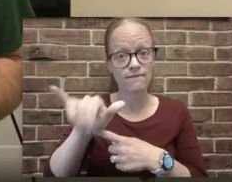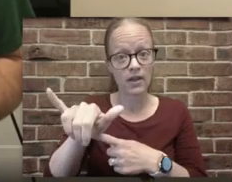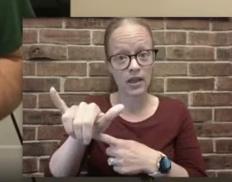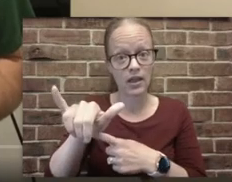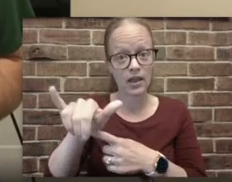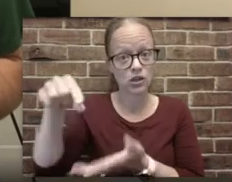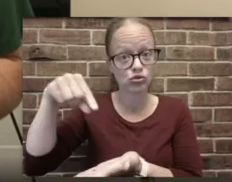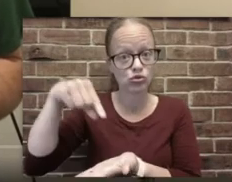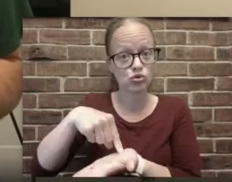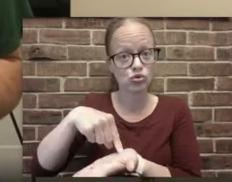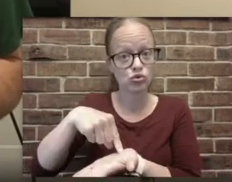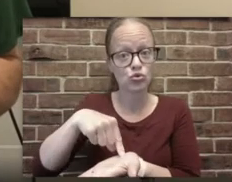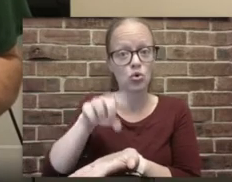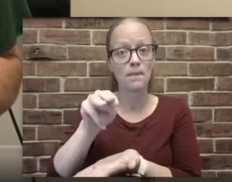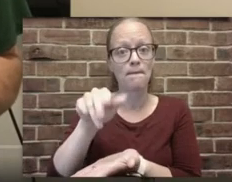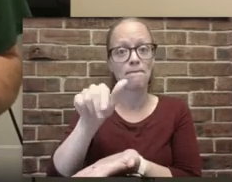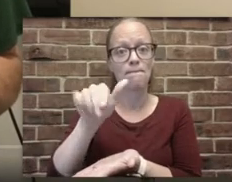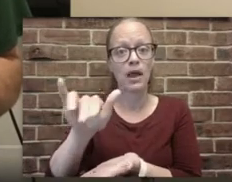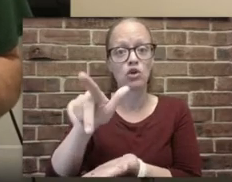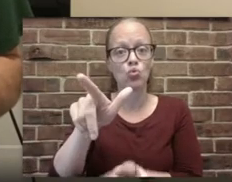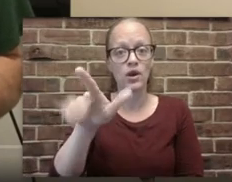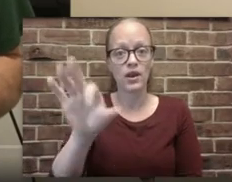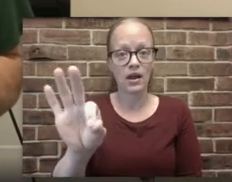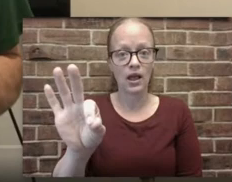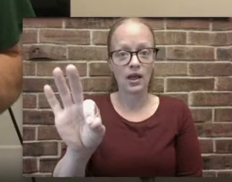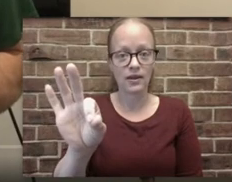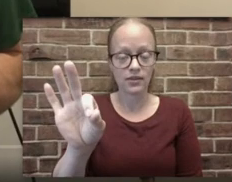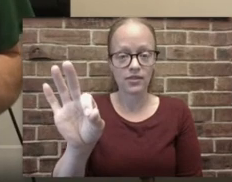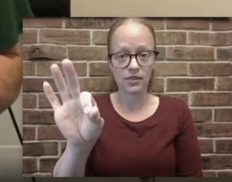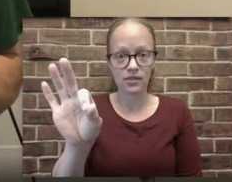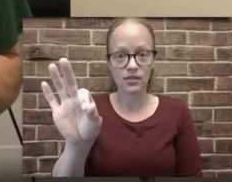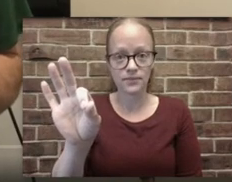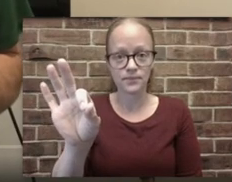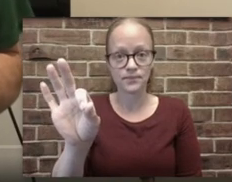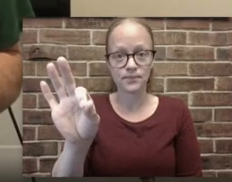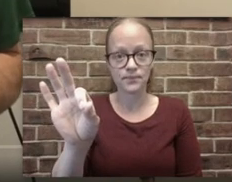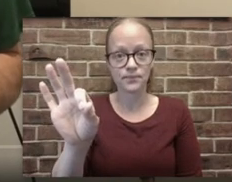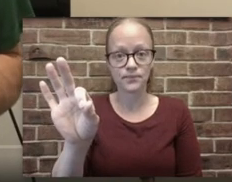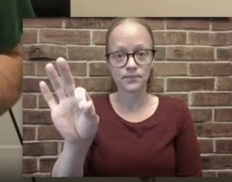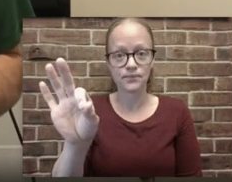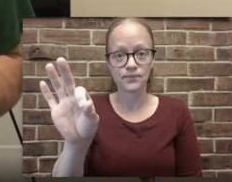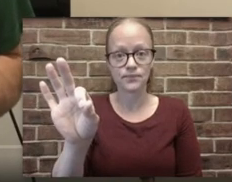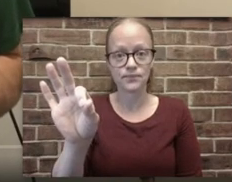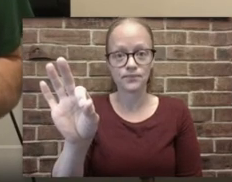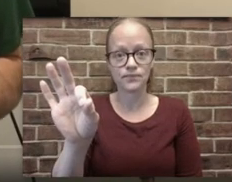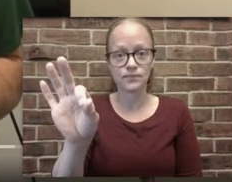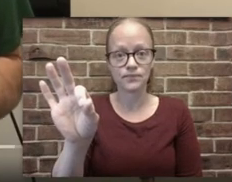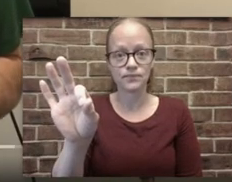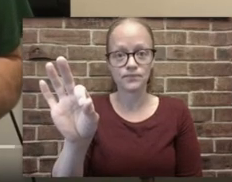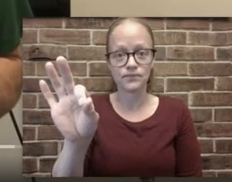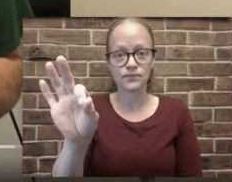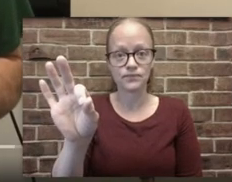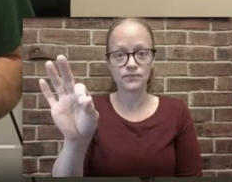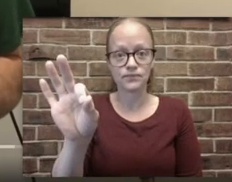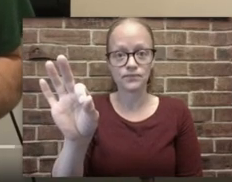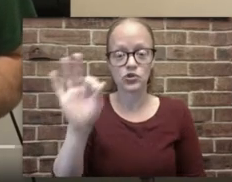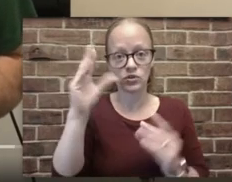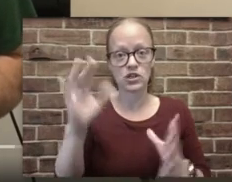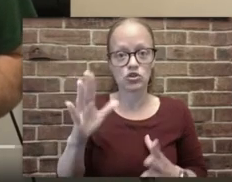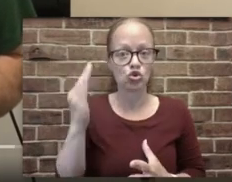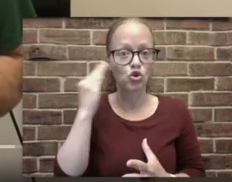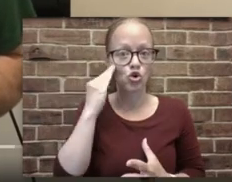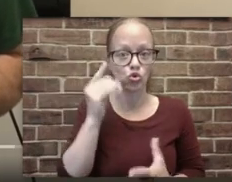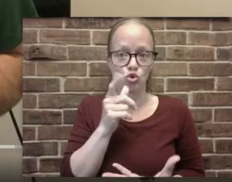So on May 29th, we will be shutting that survey down and collecting that information so teachers know which students to give better grades for.